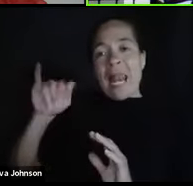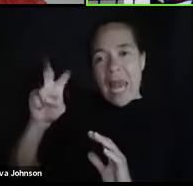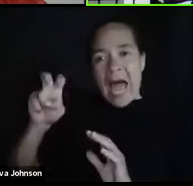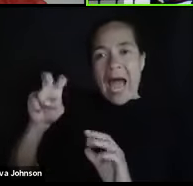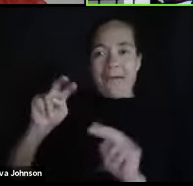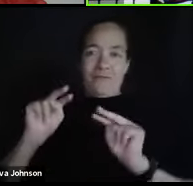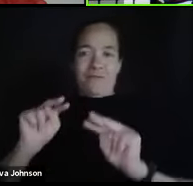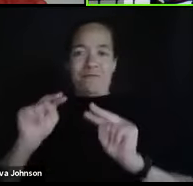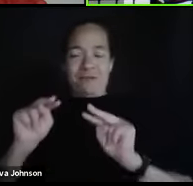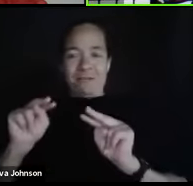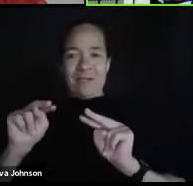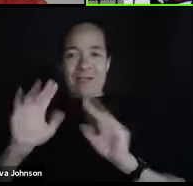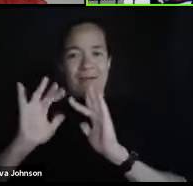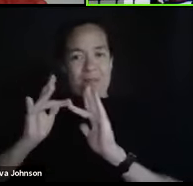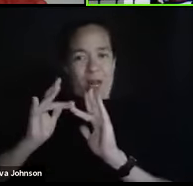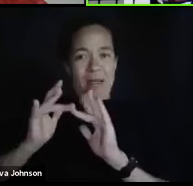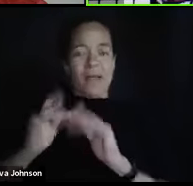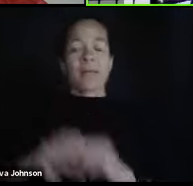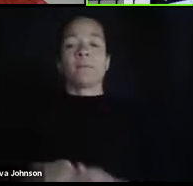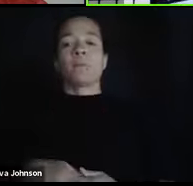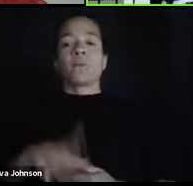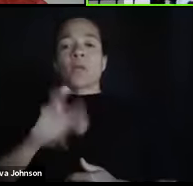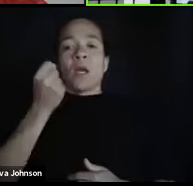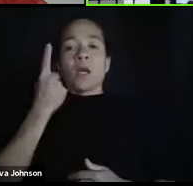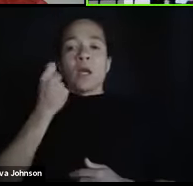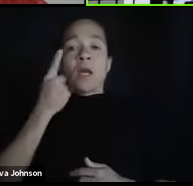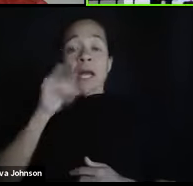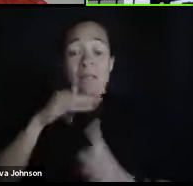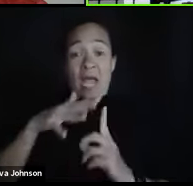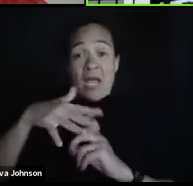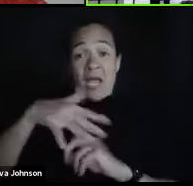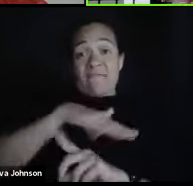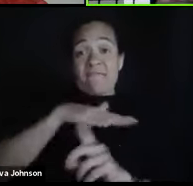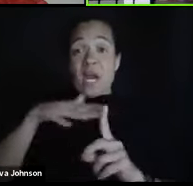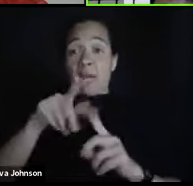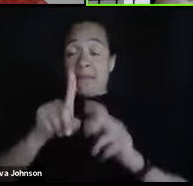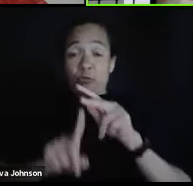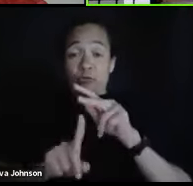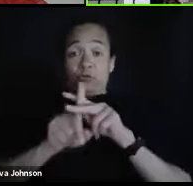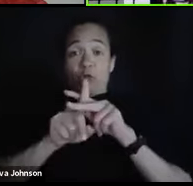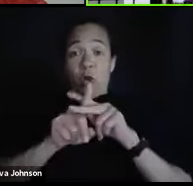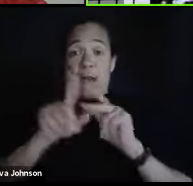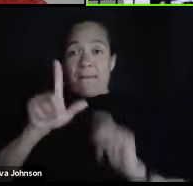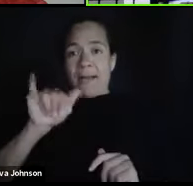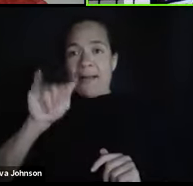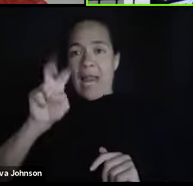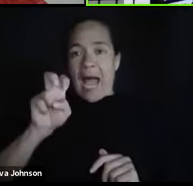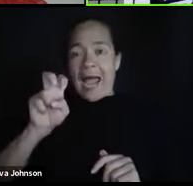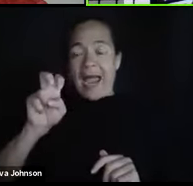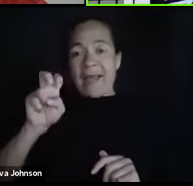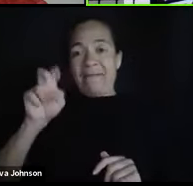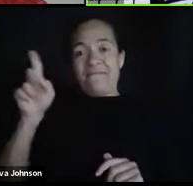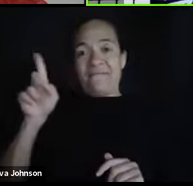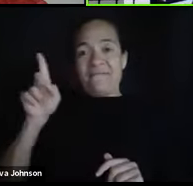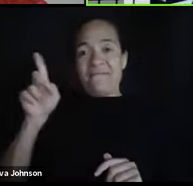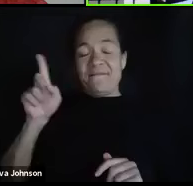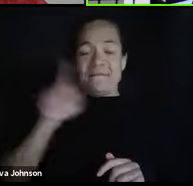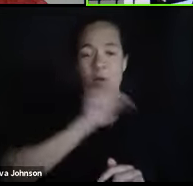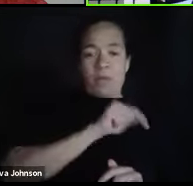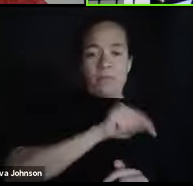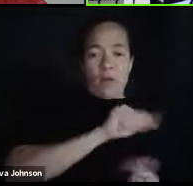Now, in that environment where you really only show up live, as it were, face-to-face,